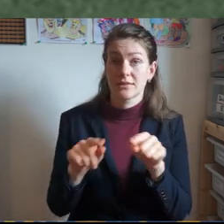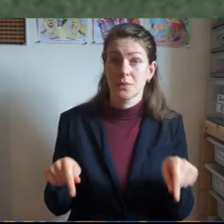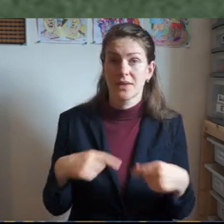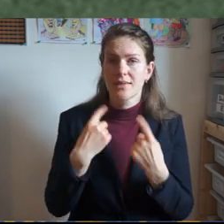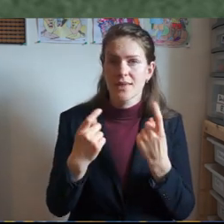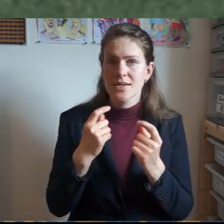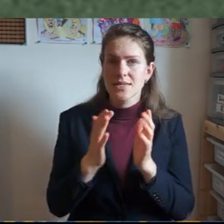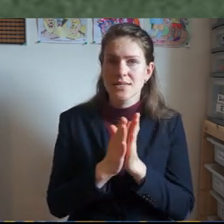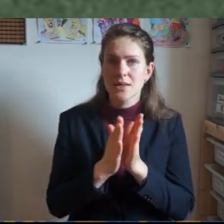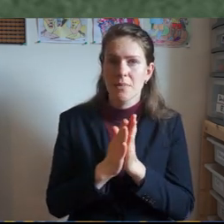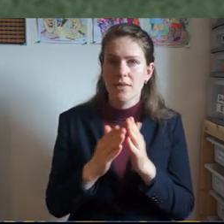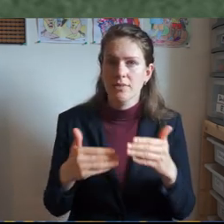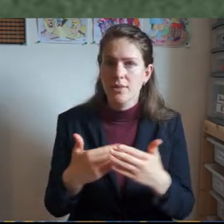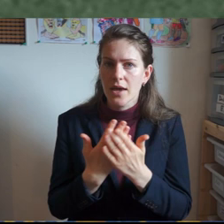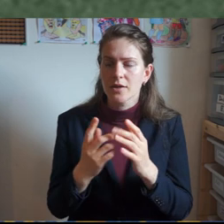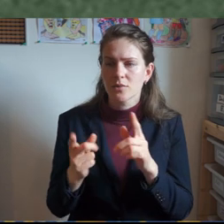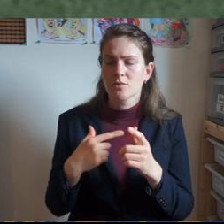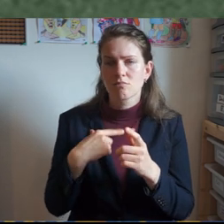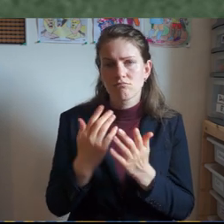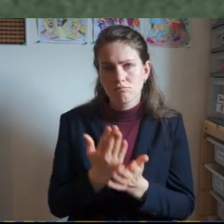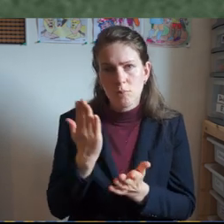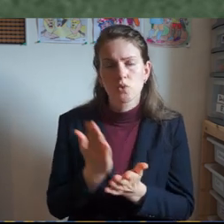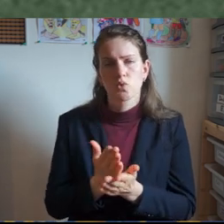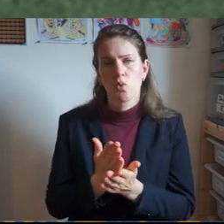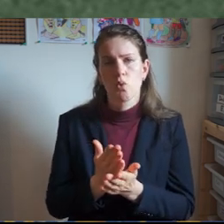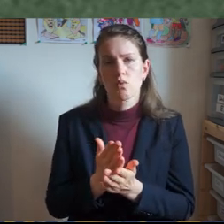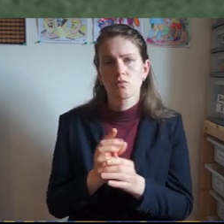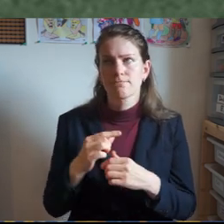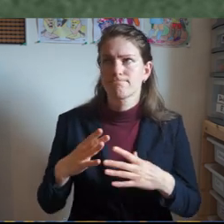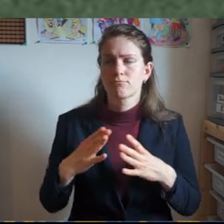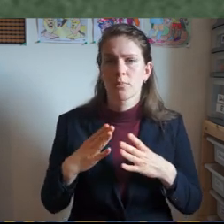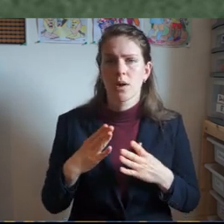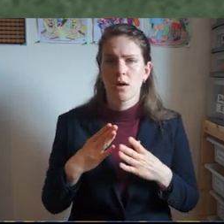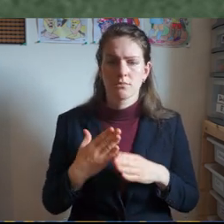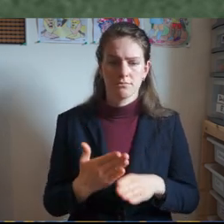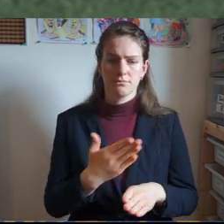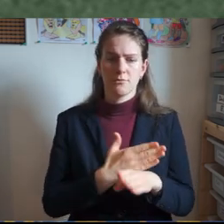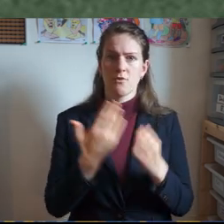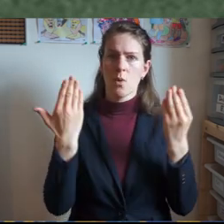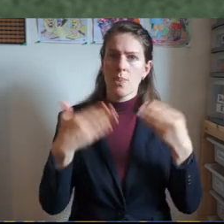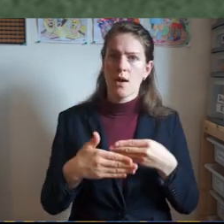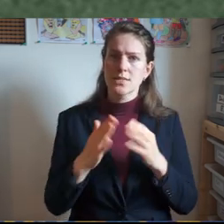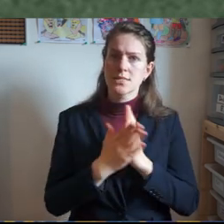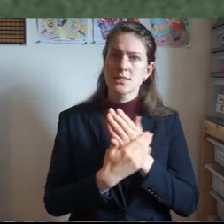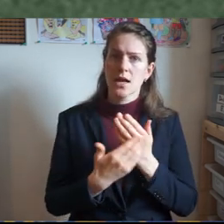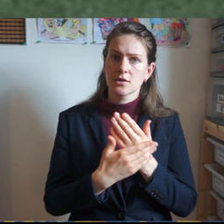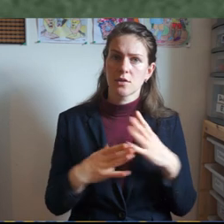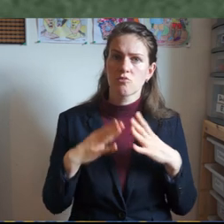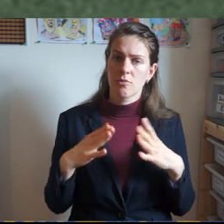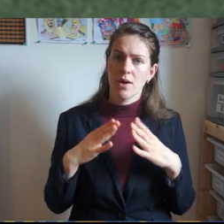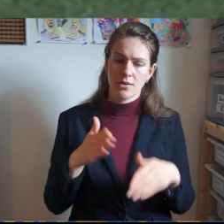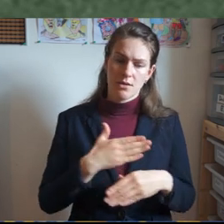that we prepare for it the previous night on Saturday we prepare ourselves for the Lord's day